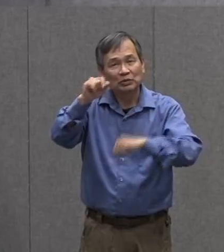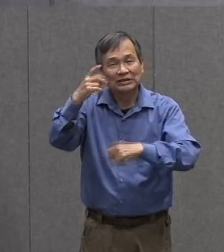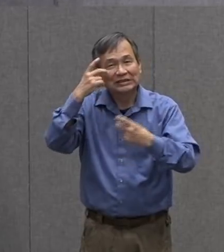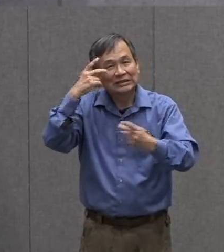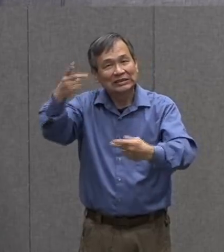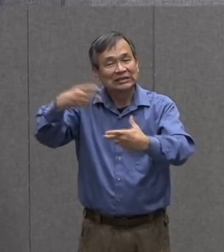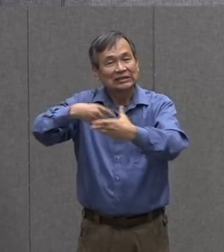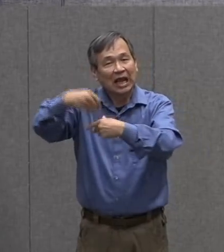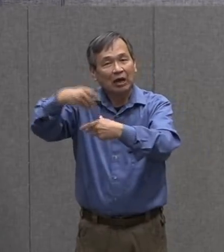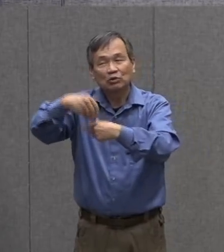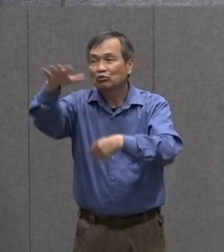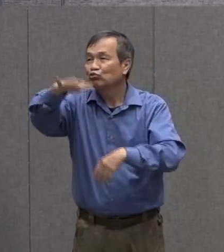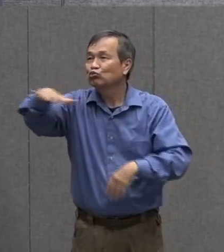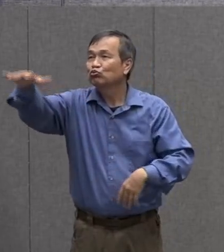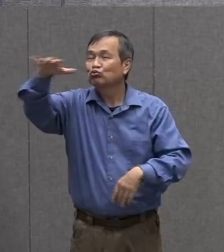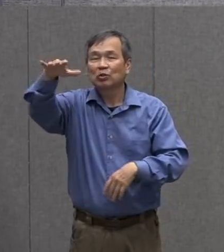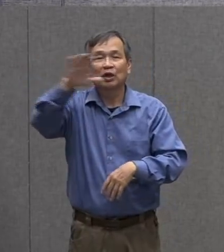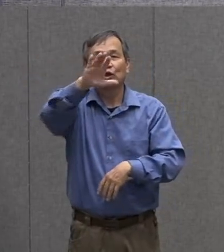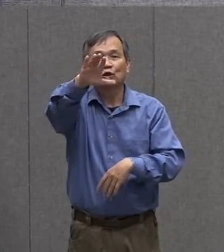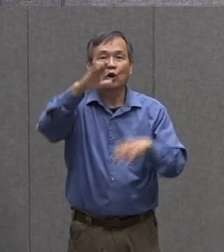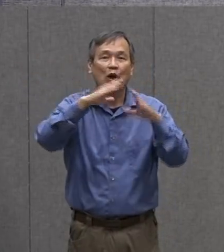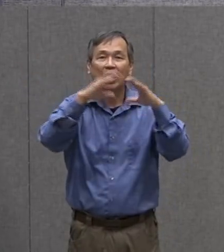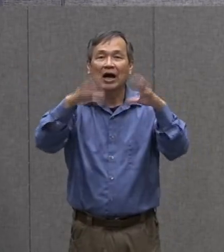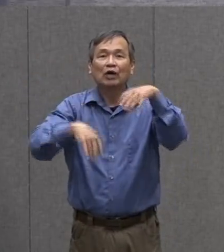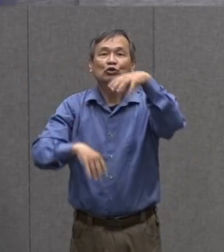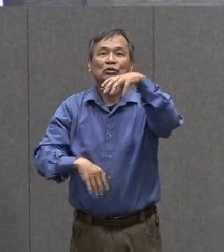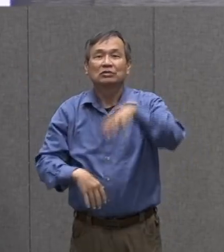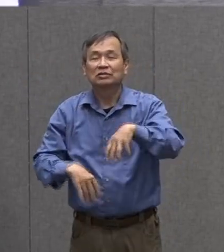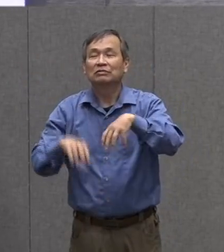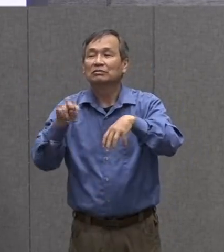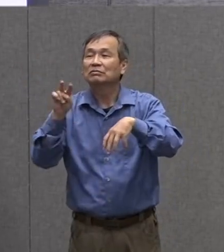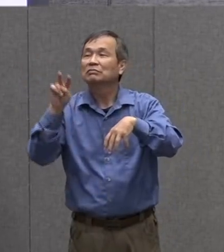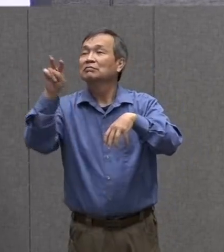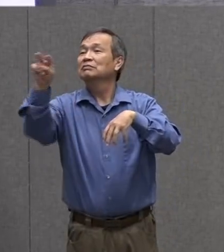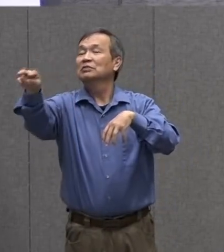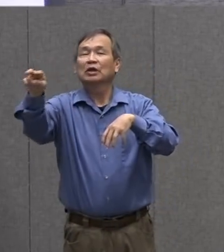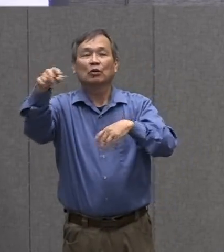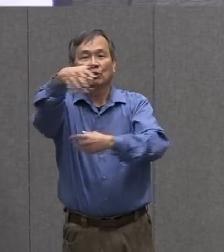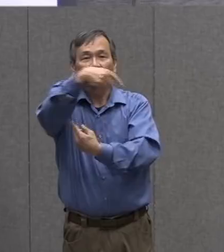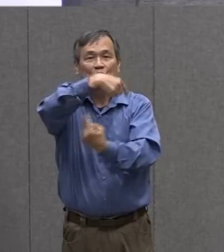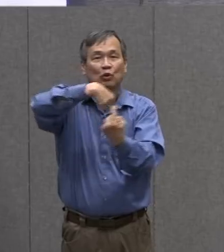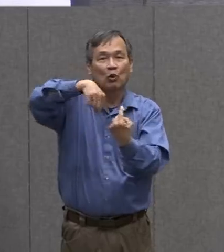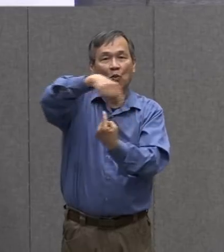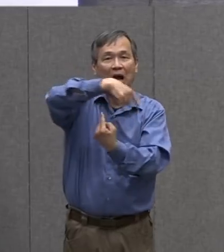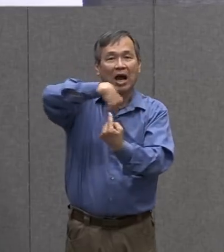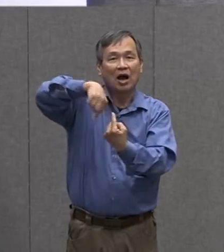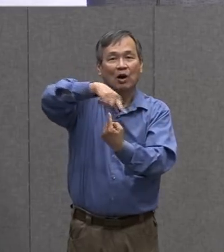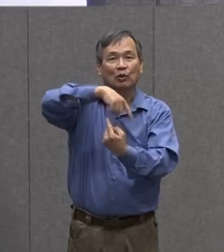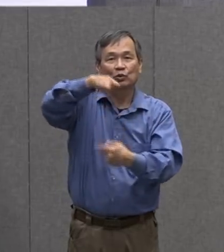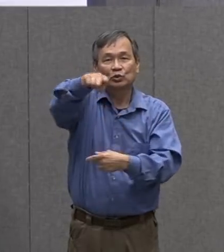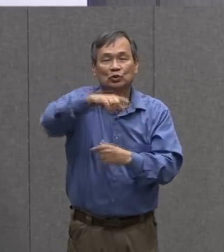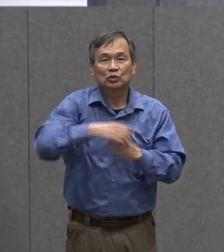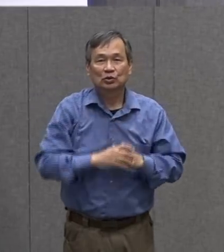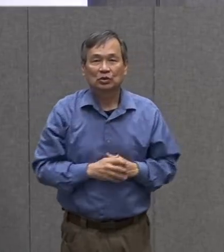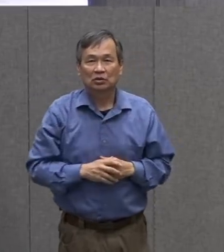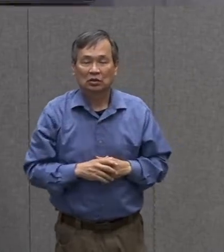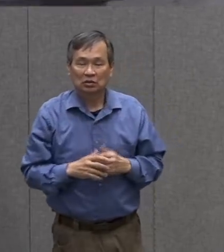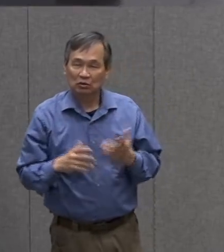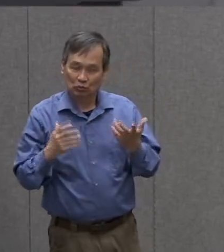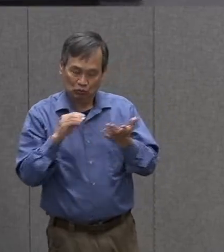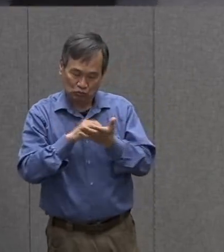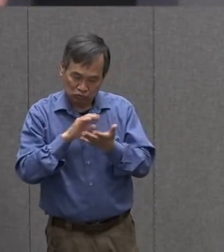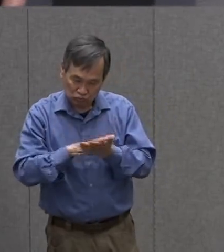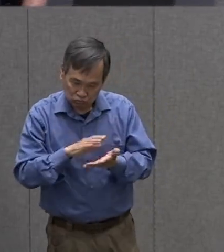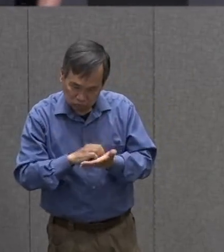record what you know and what you see about what's going on around you. For historical reasons,